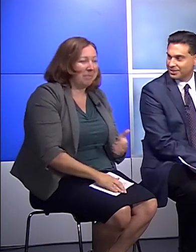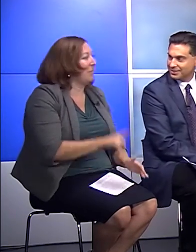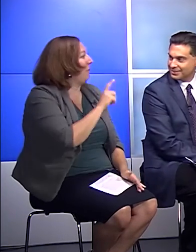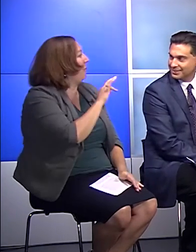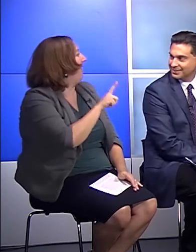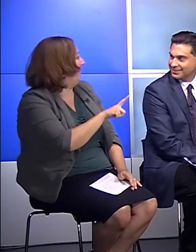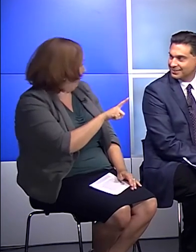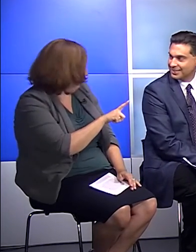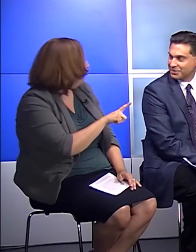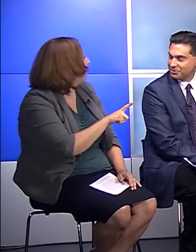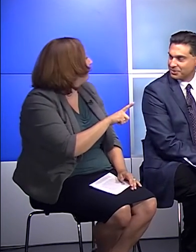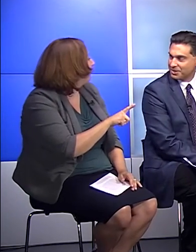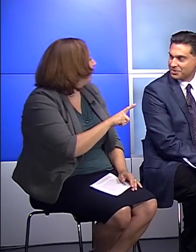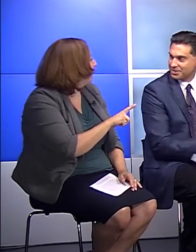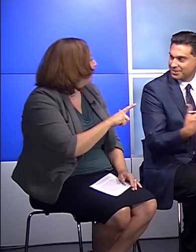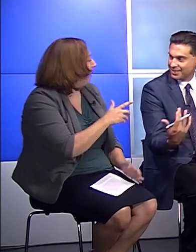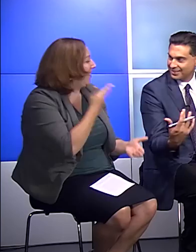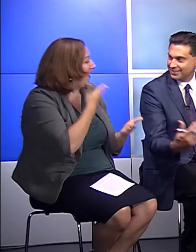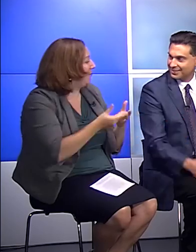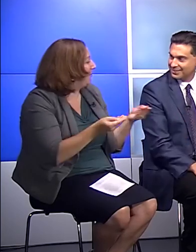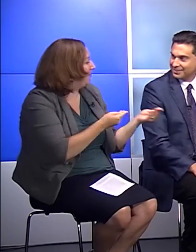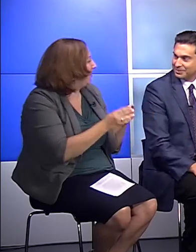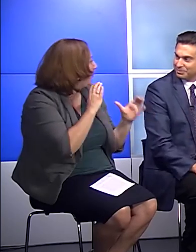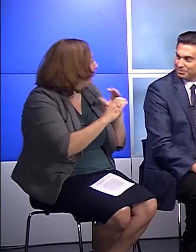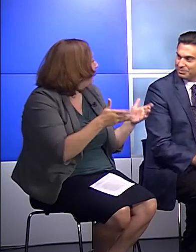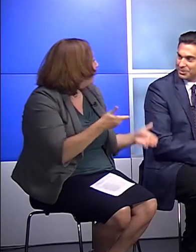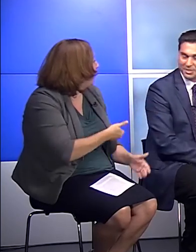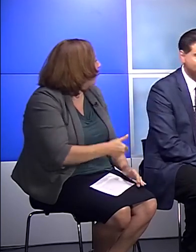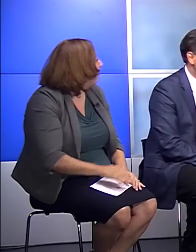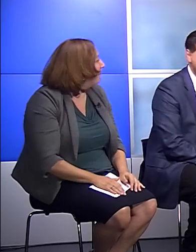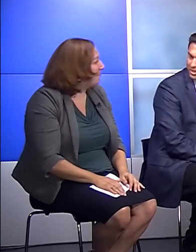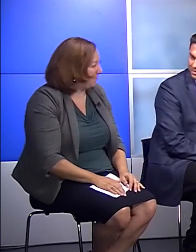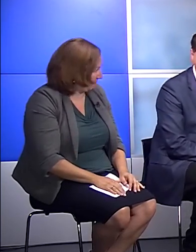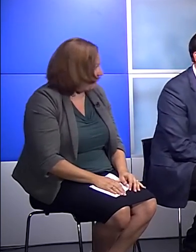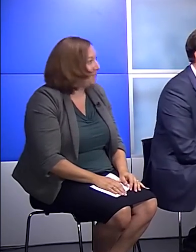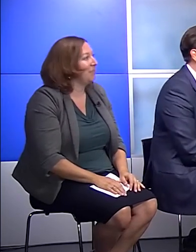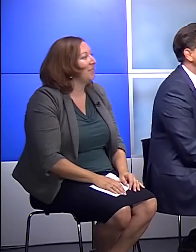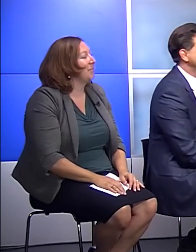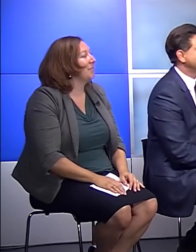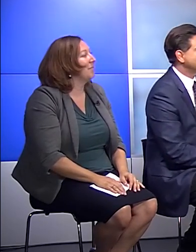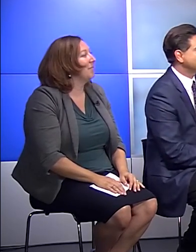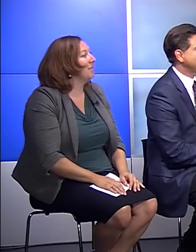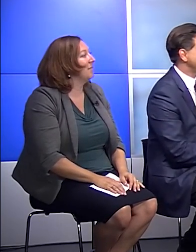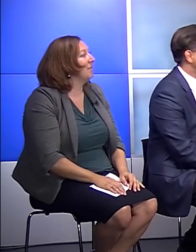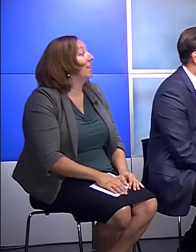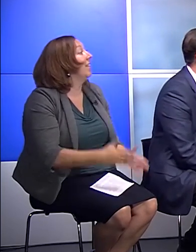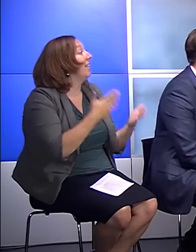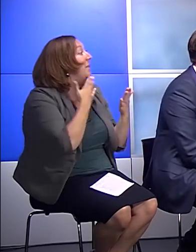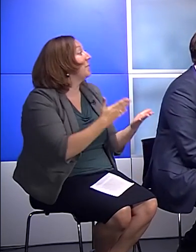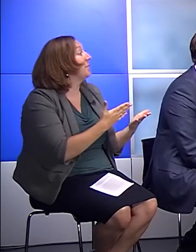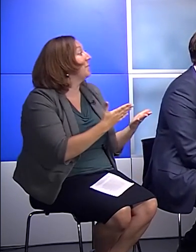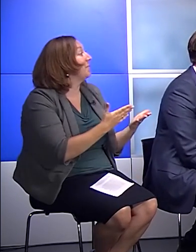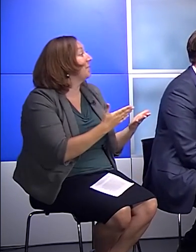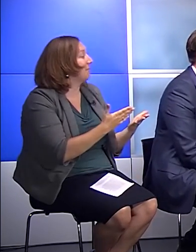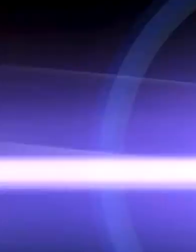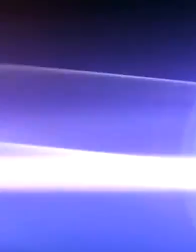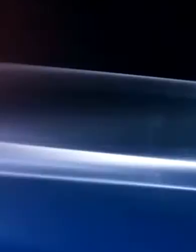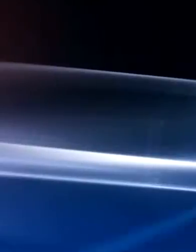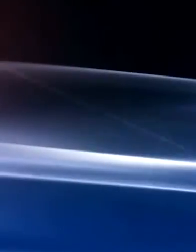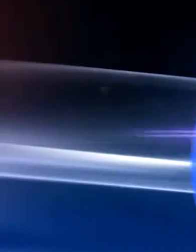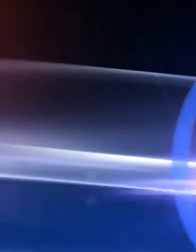And L'Oreal, thanks for facilitating. Appreciate it. You're Appreciate your time as well. Thank you. Thank you.